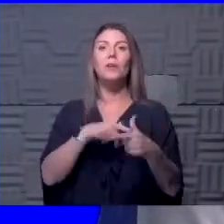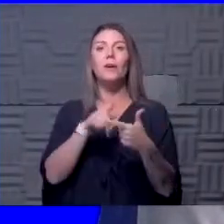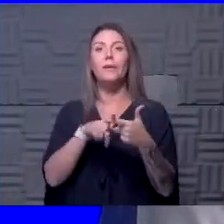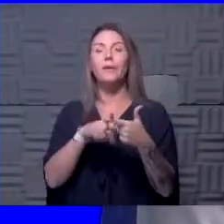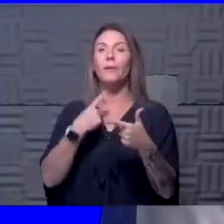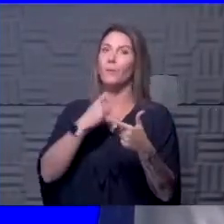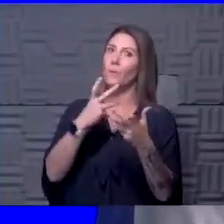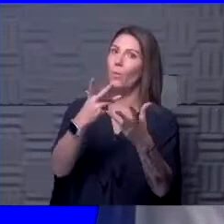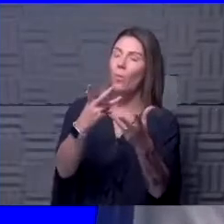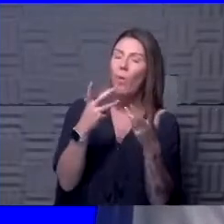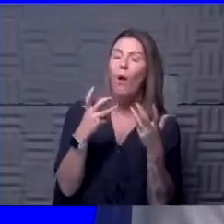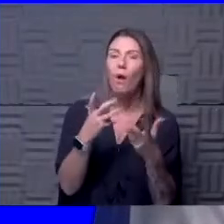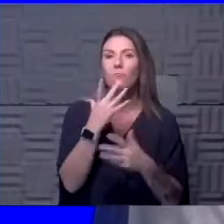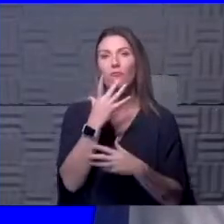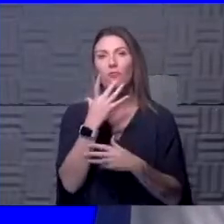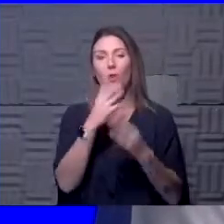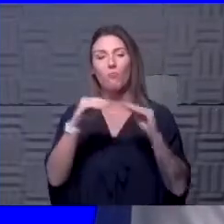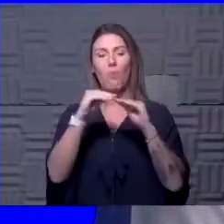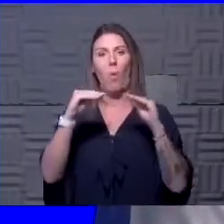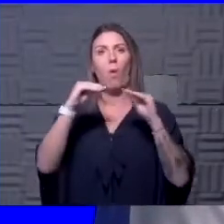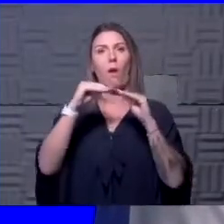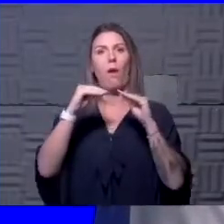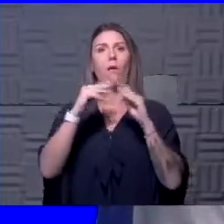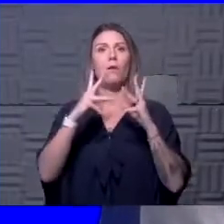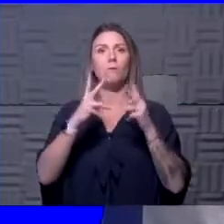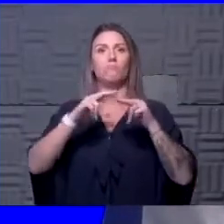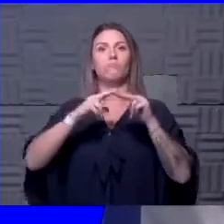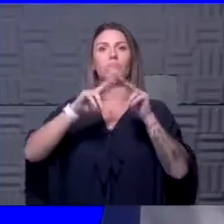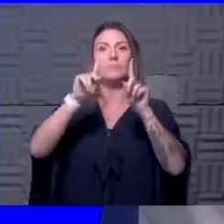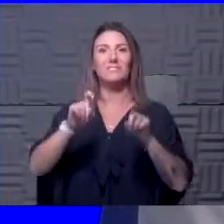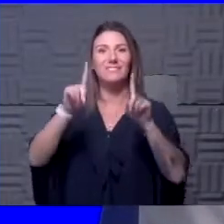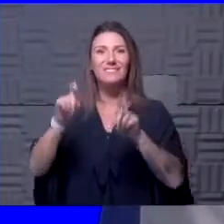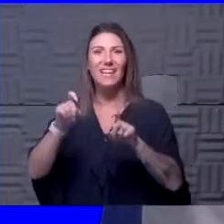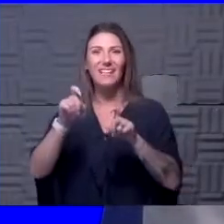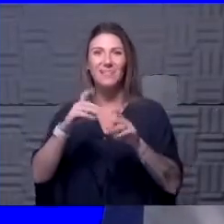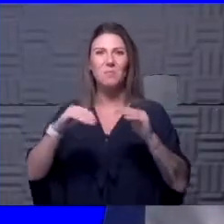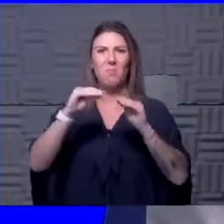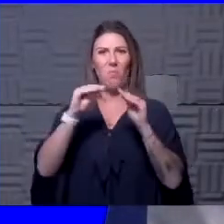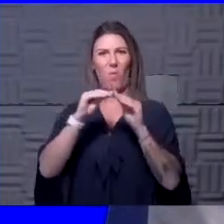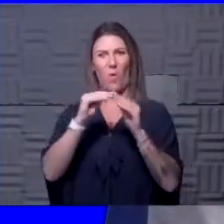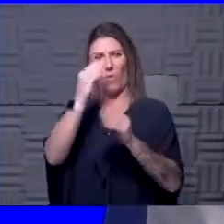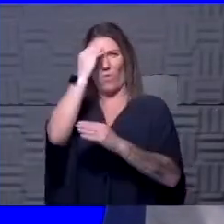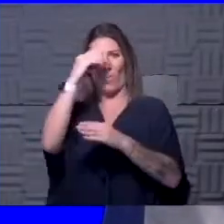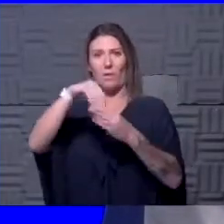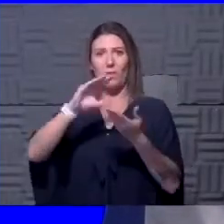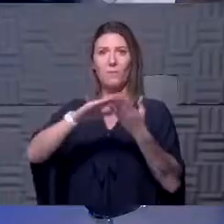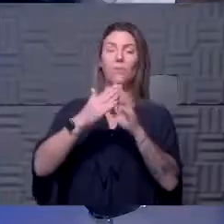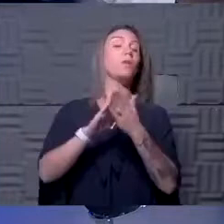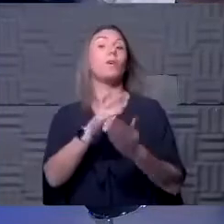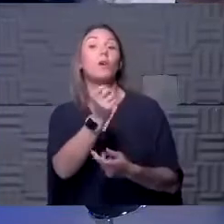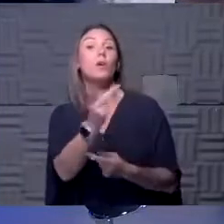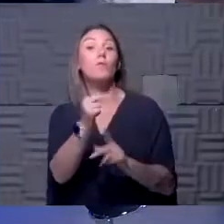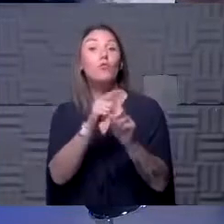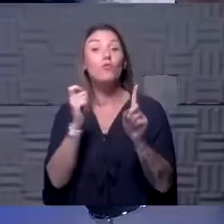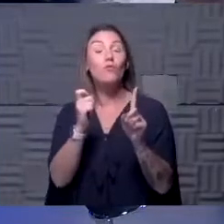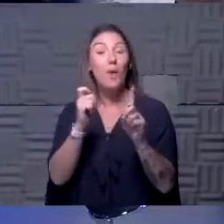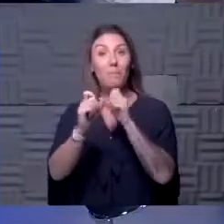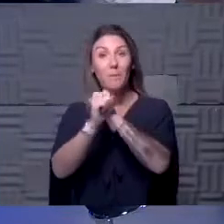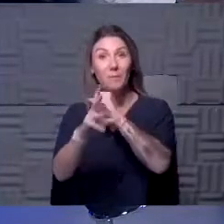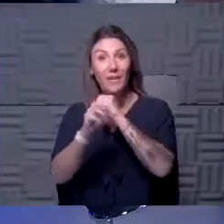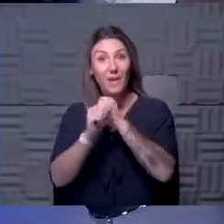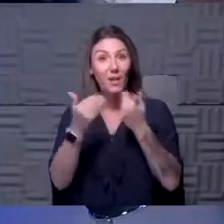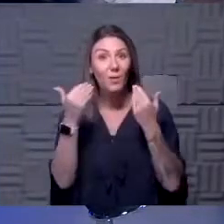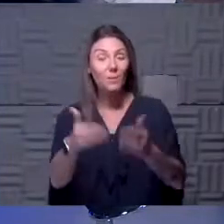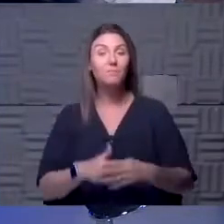like to be doing many more tests to really understand fully the prevalence in the community. We'll get a couple quick questions from the media.